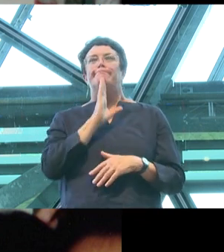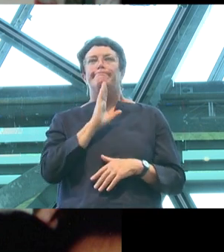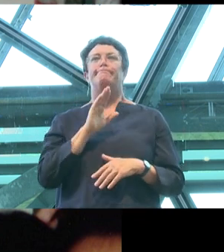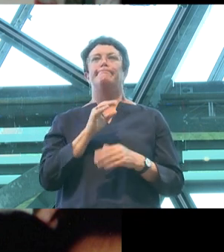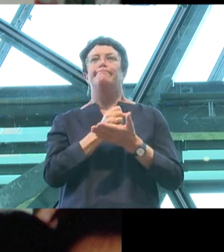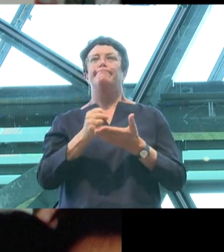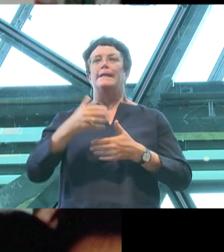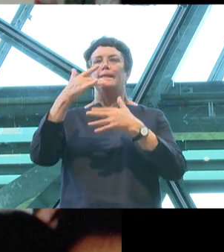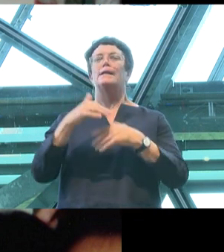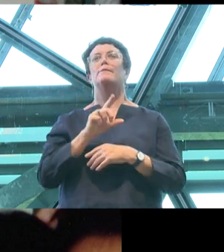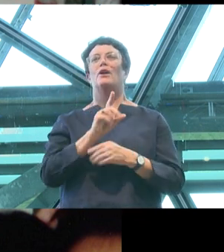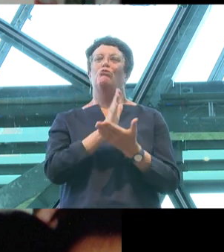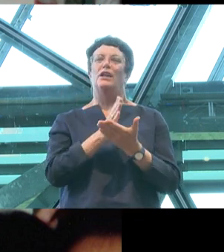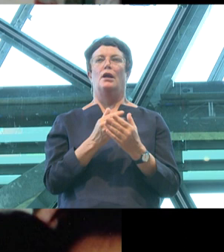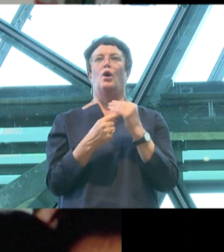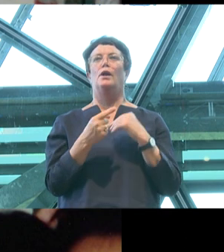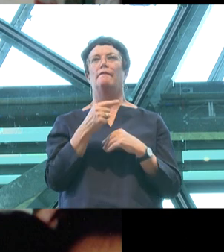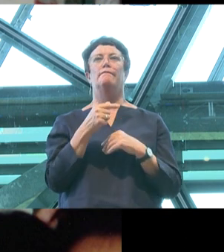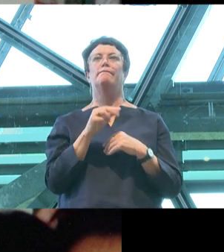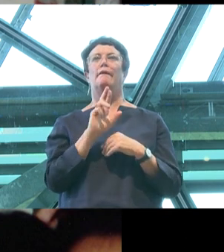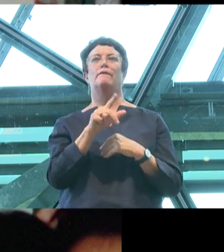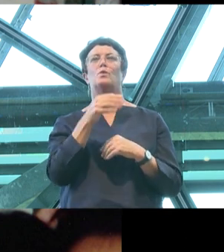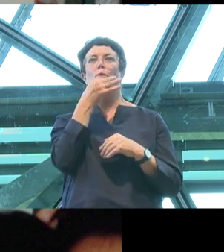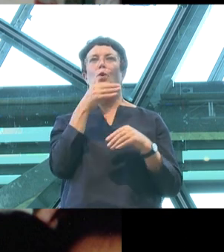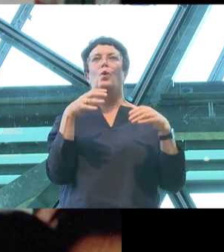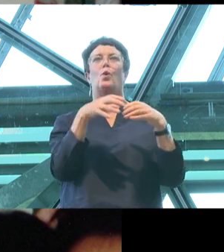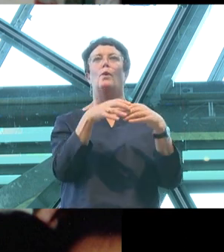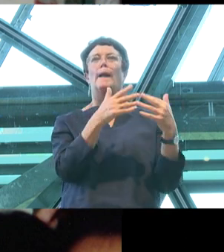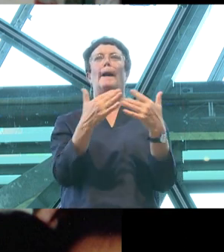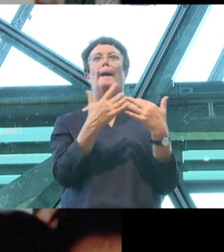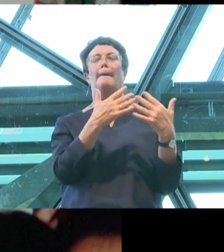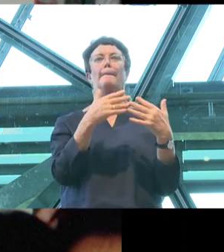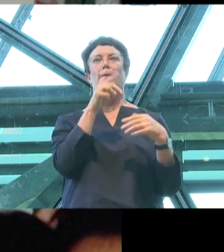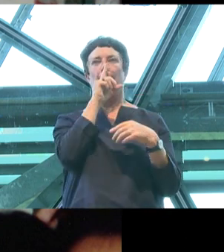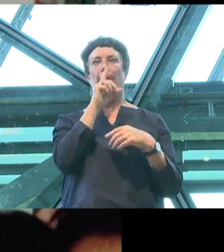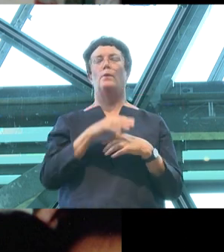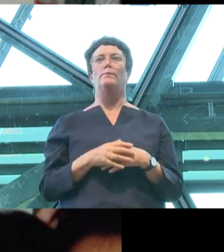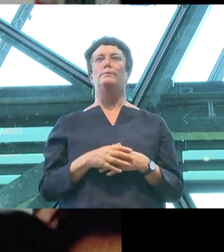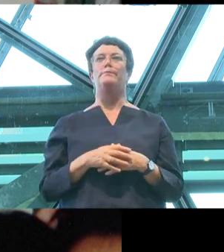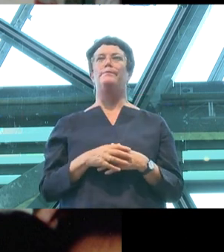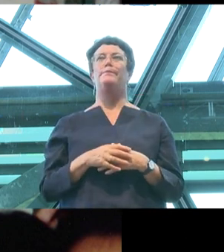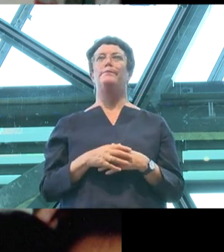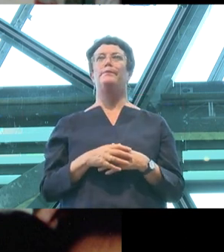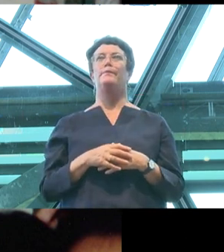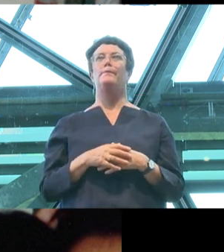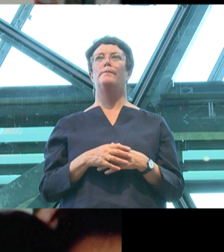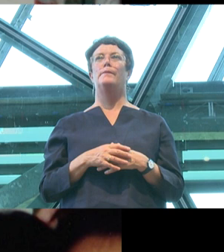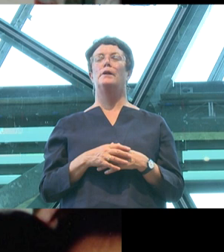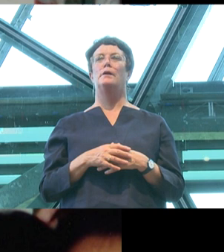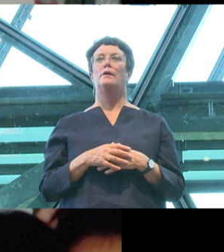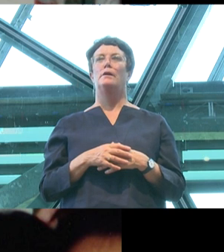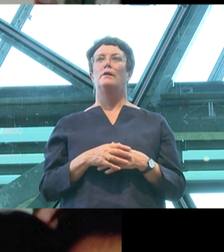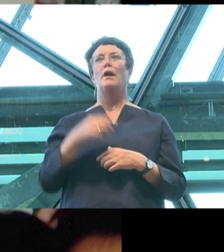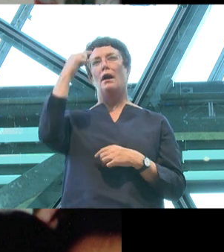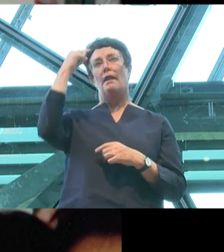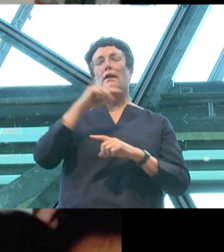however only applies to a small minority of young people. However, and forgive me if this is obvious, I